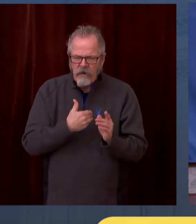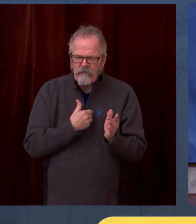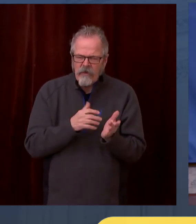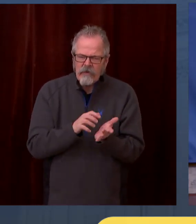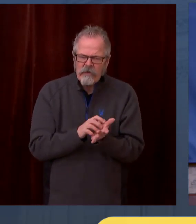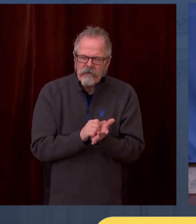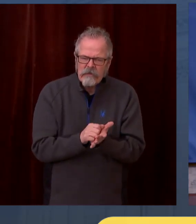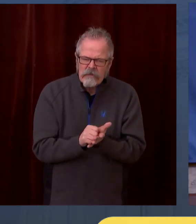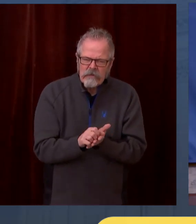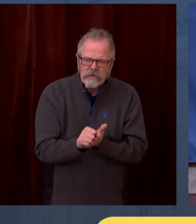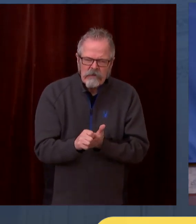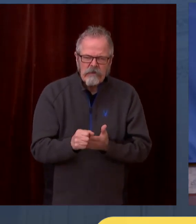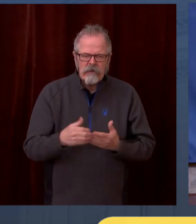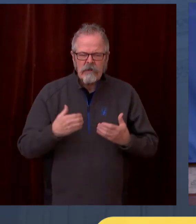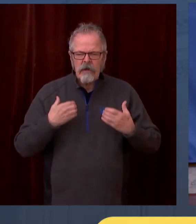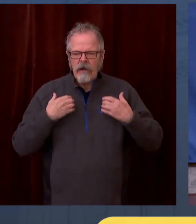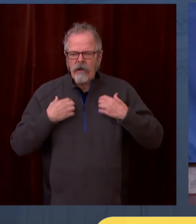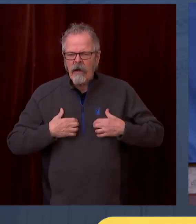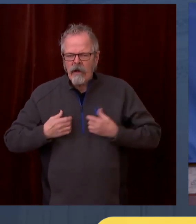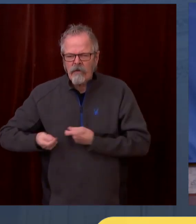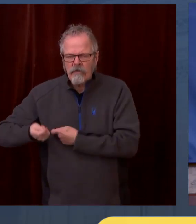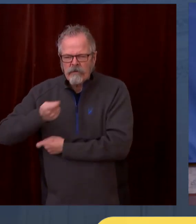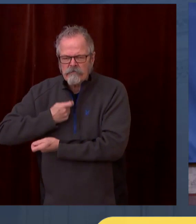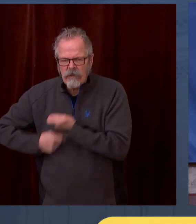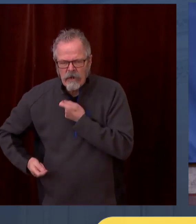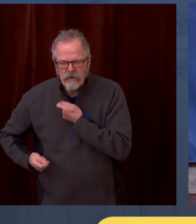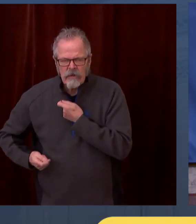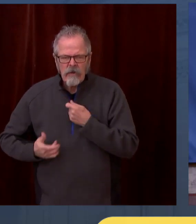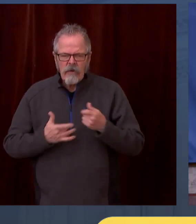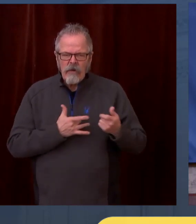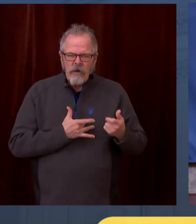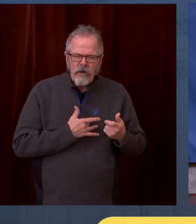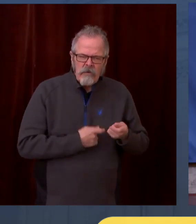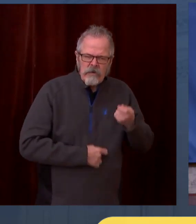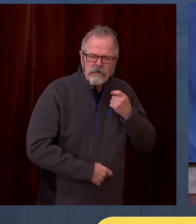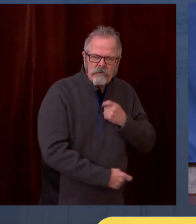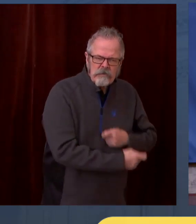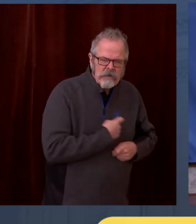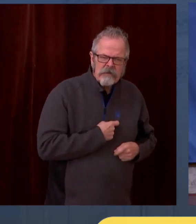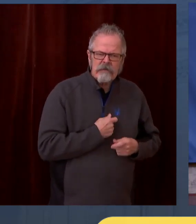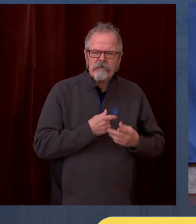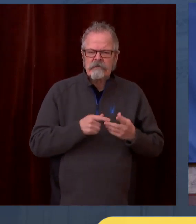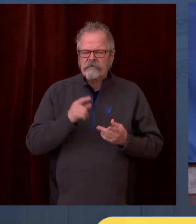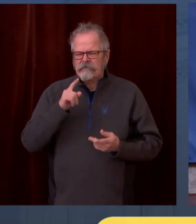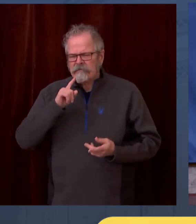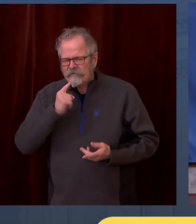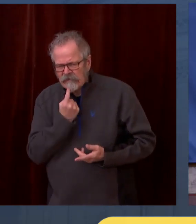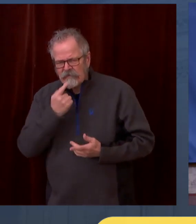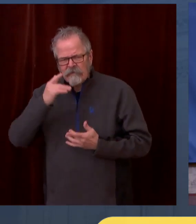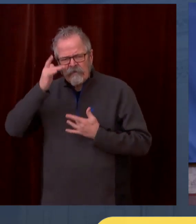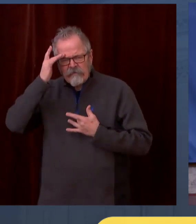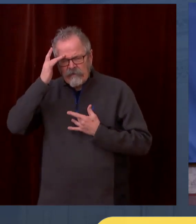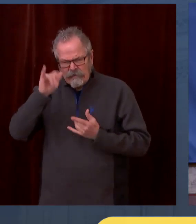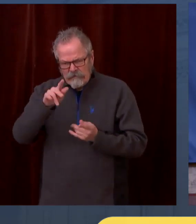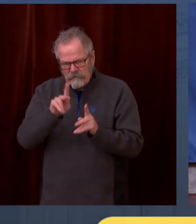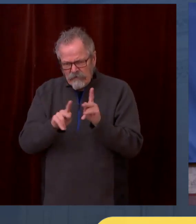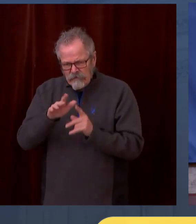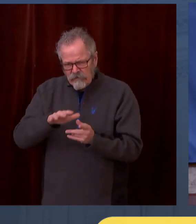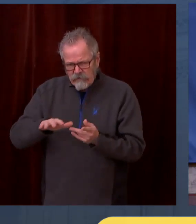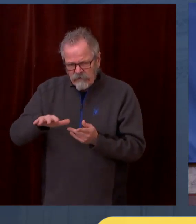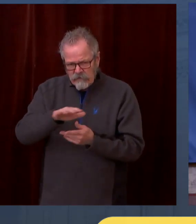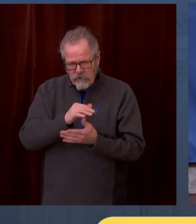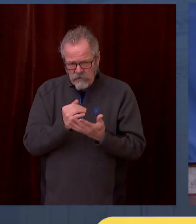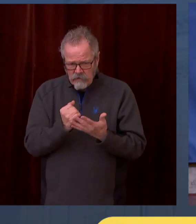have any number of these morbidities that does put them at a significantly greater risk. And I just have to believe that